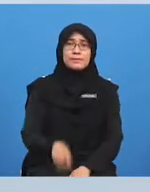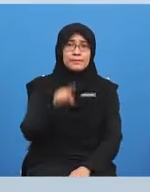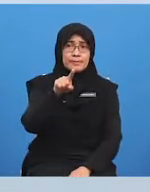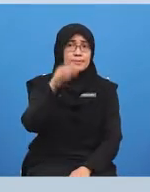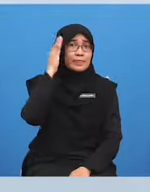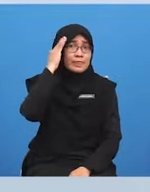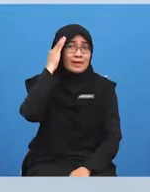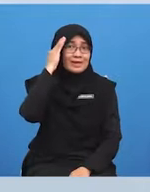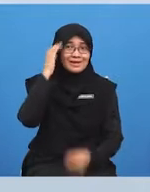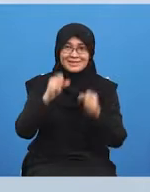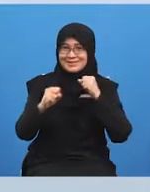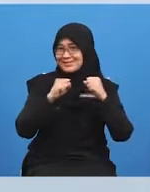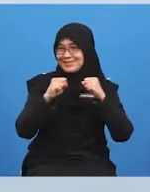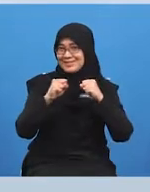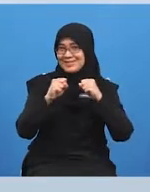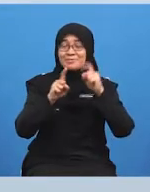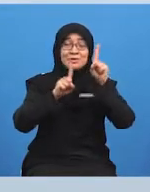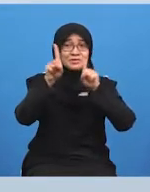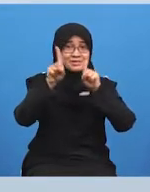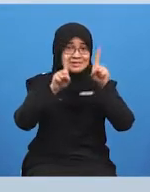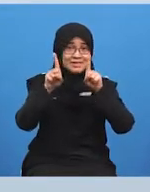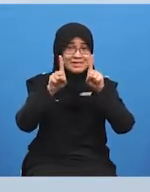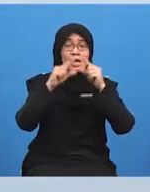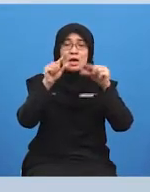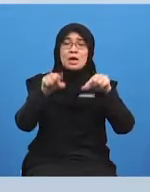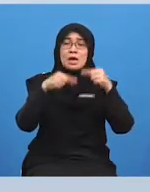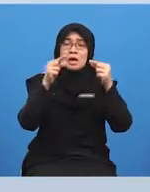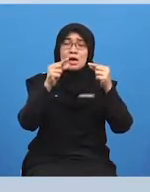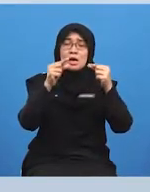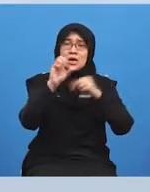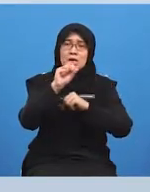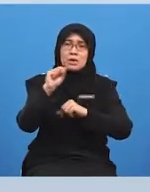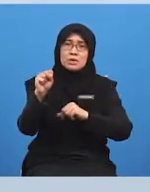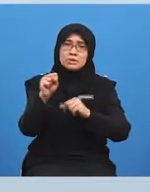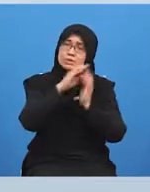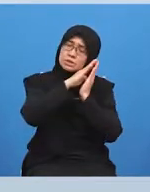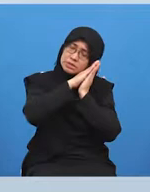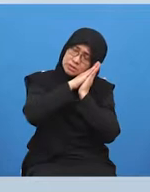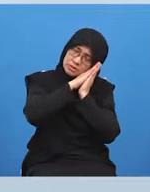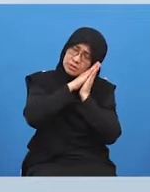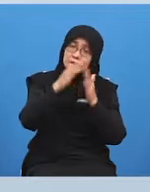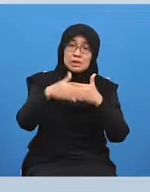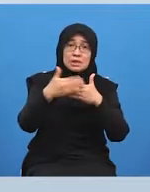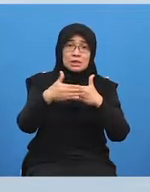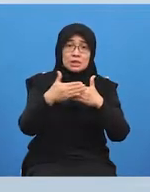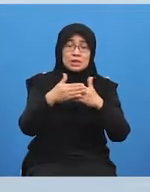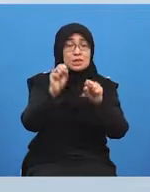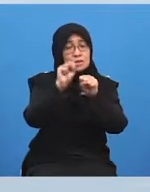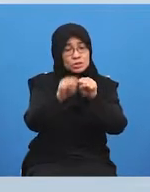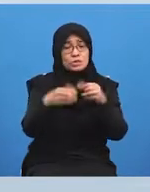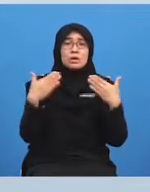our sports star she goes to bed early and she has a lot of energy for activities